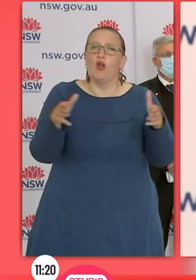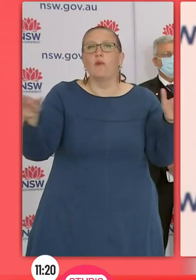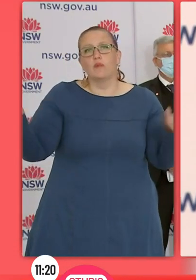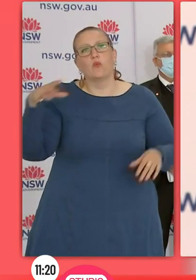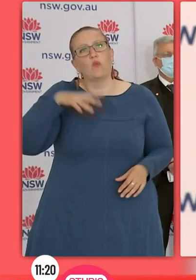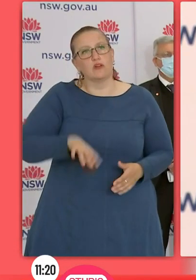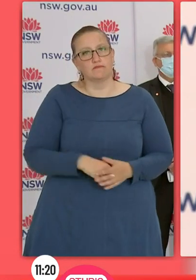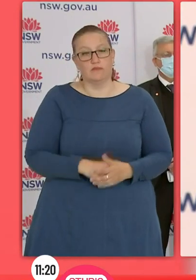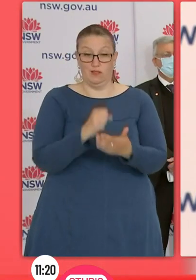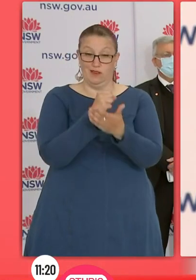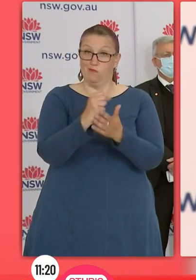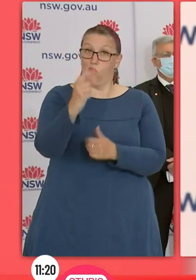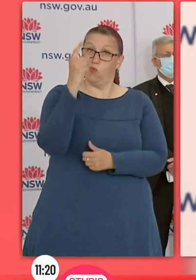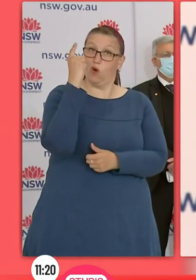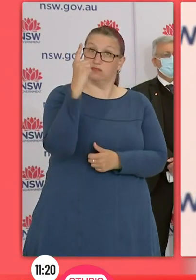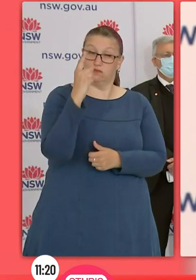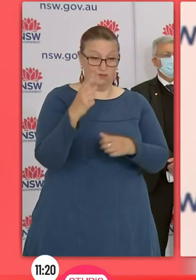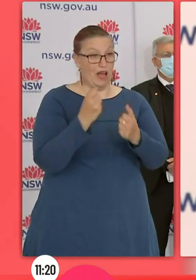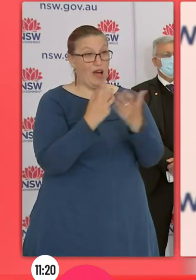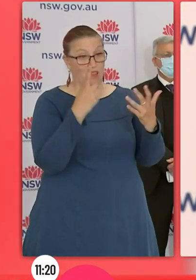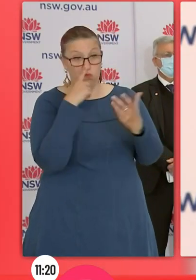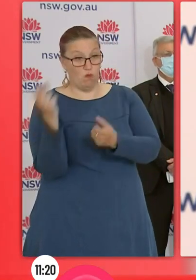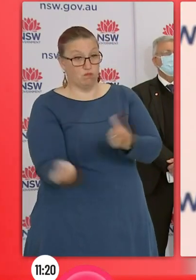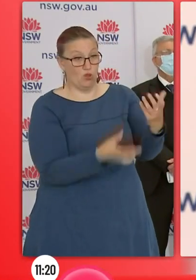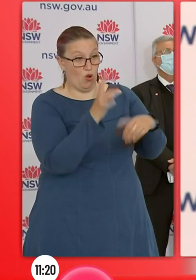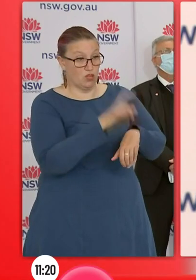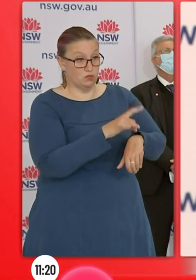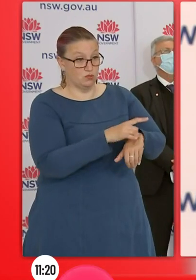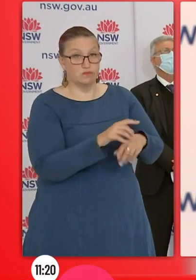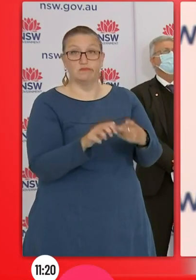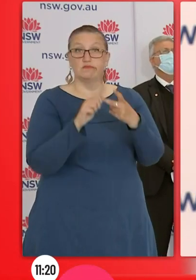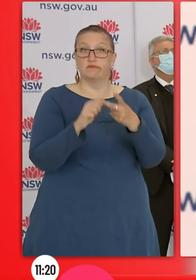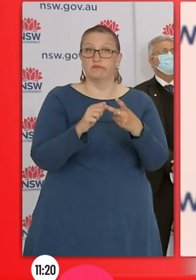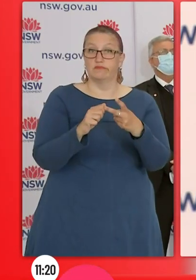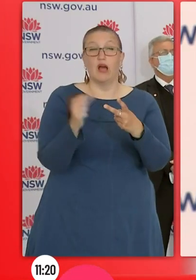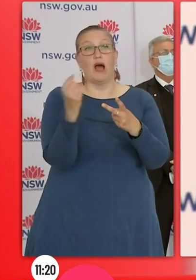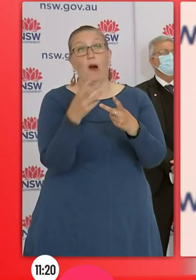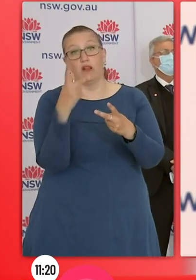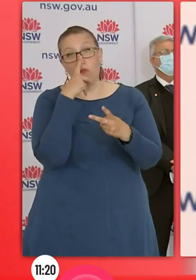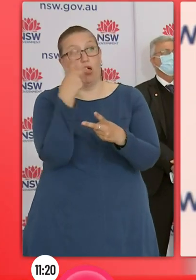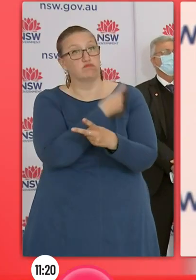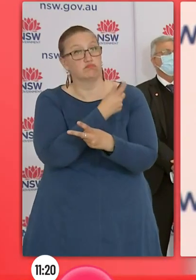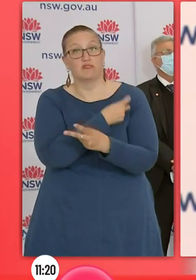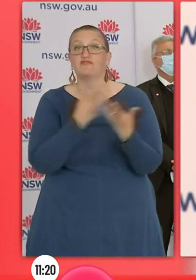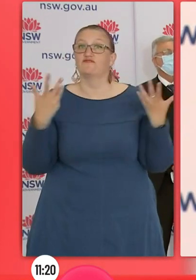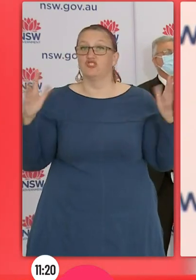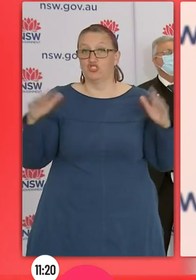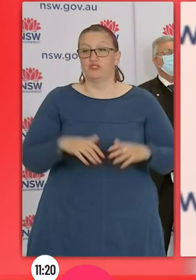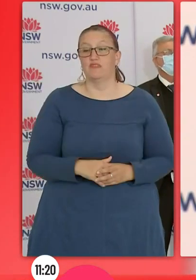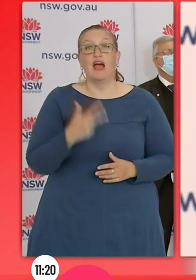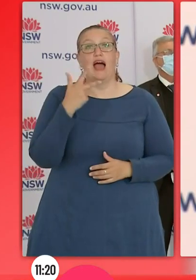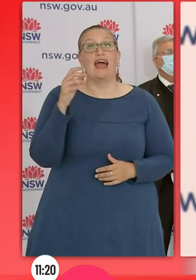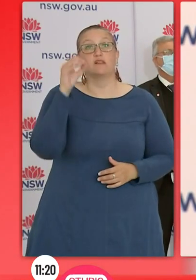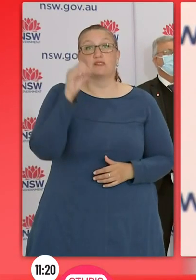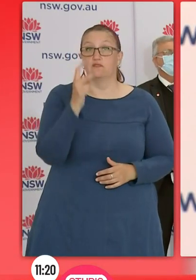is the rate of hospitalisation and the rate of vaccination, because at 70% double dose and 80% double dose, life